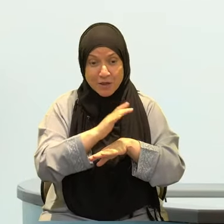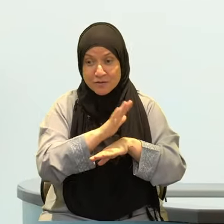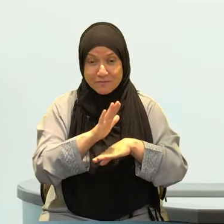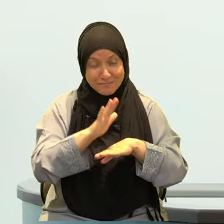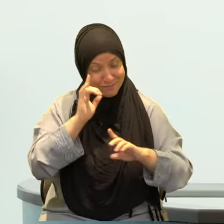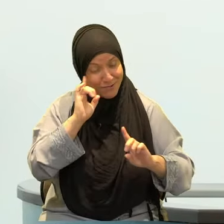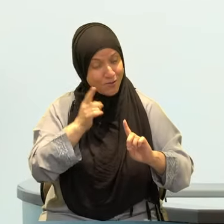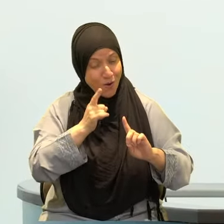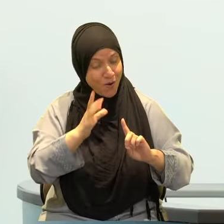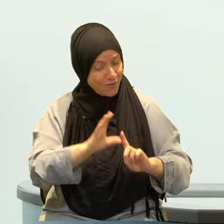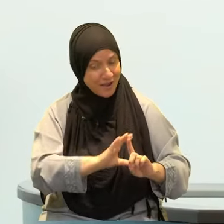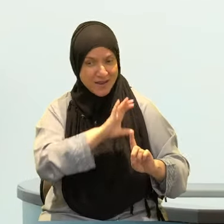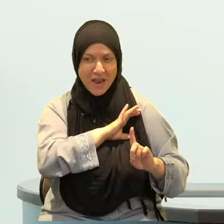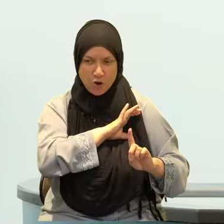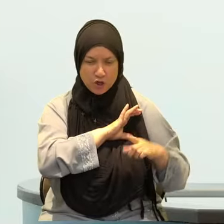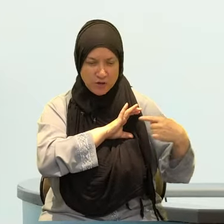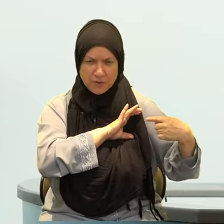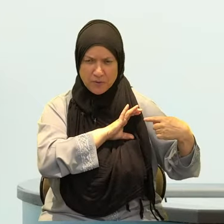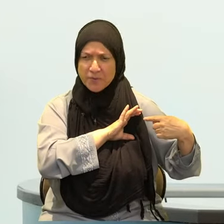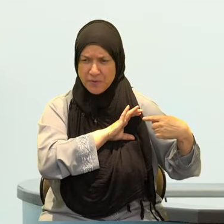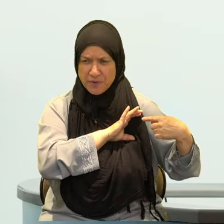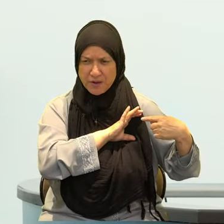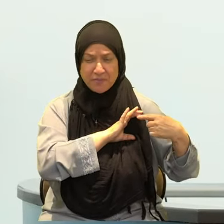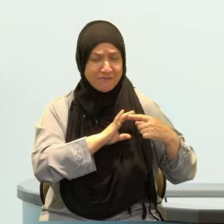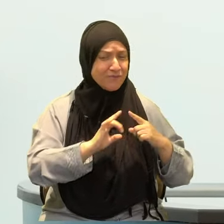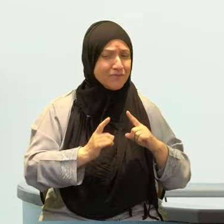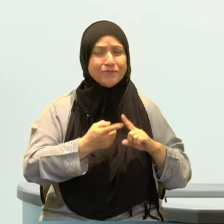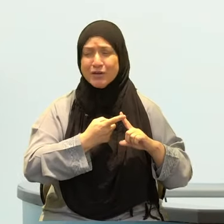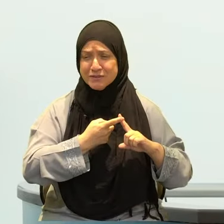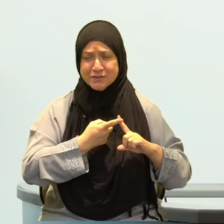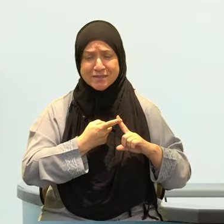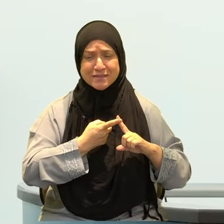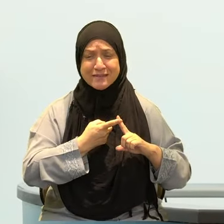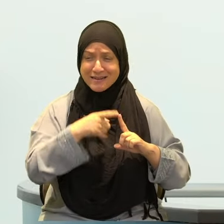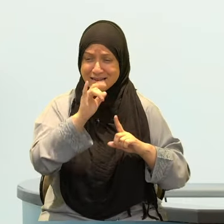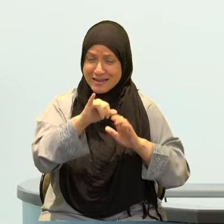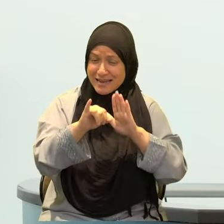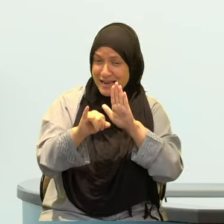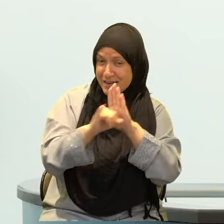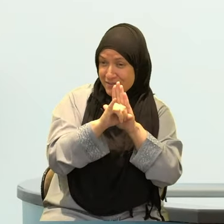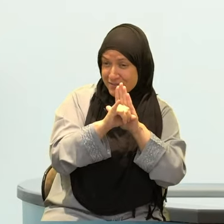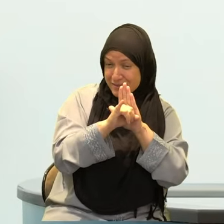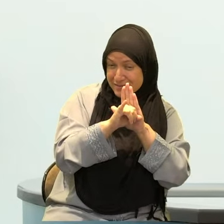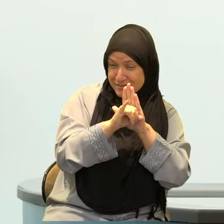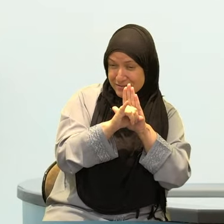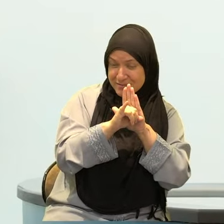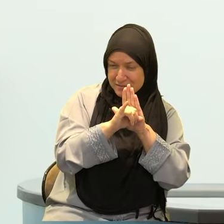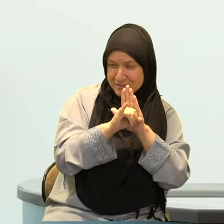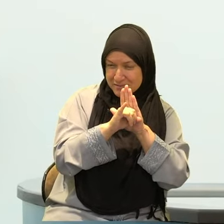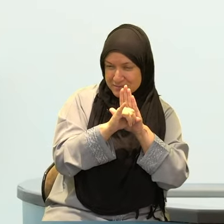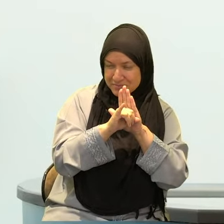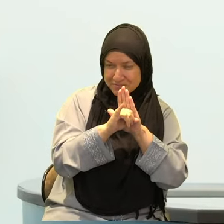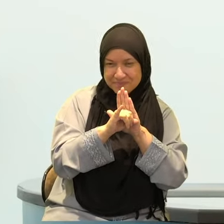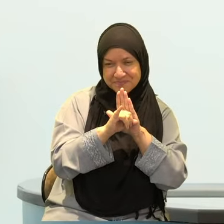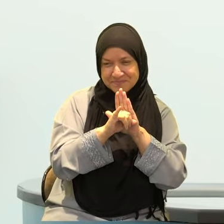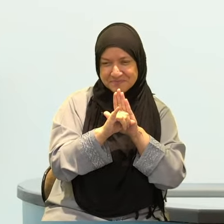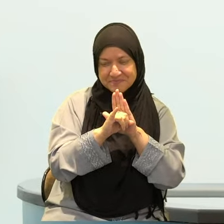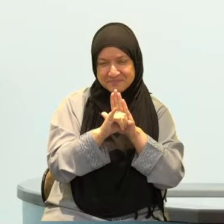flaws. And so I have a challenge for every single person that's here whether you're a husband or a wife or a son or a daughter